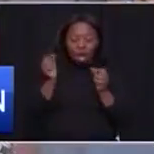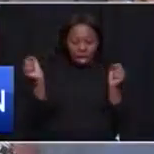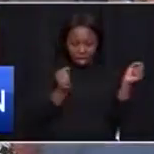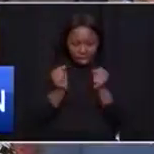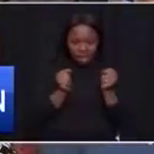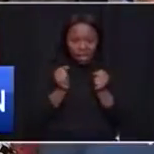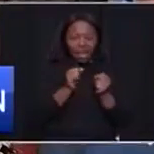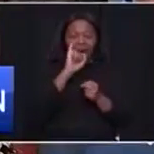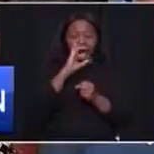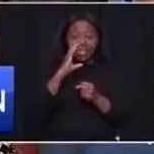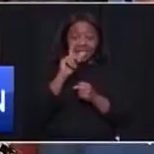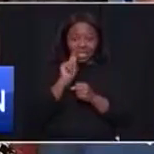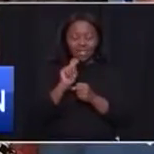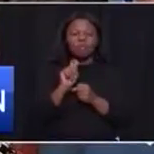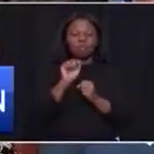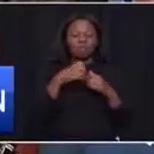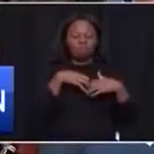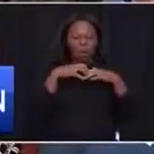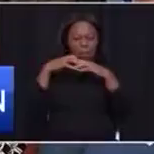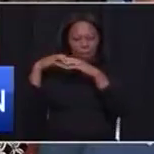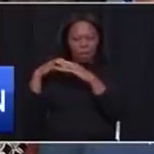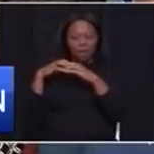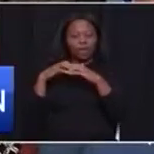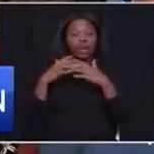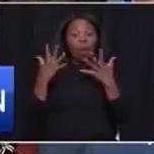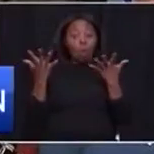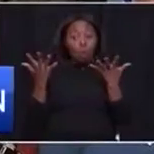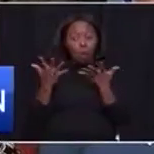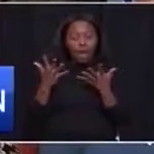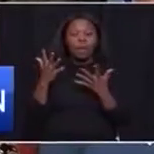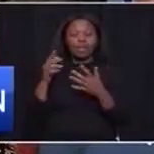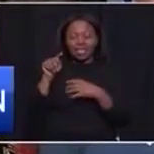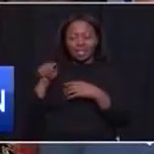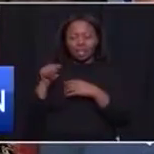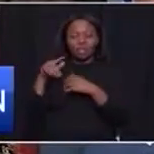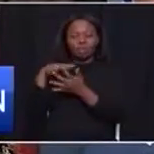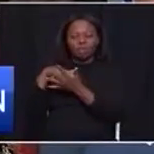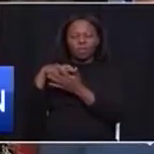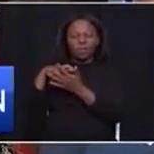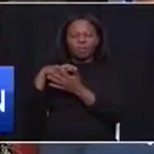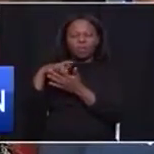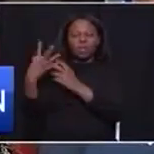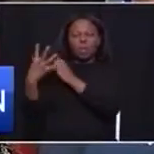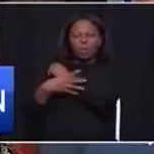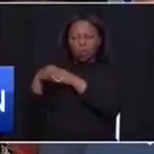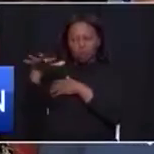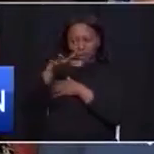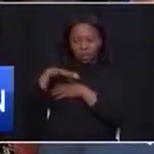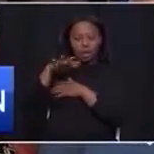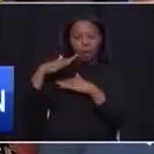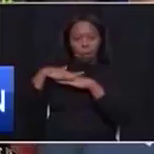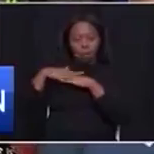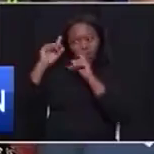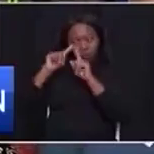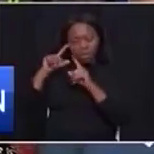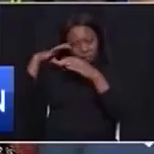and other infrastructure, particularly in the deprived communities. We have narrowed the gap with regard to